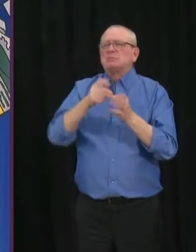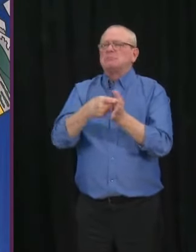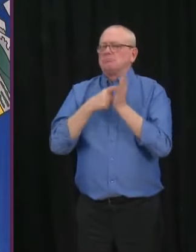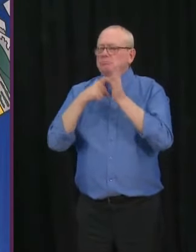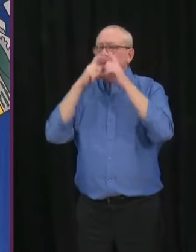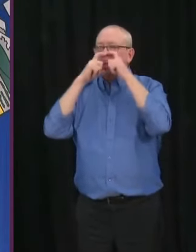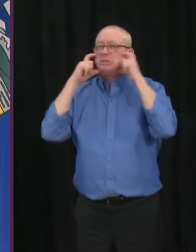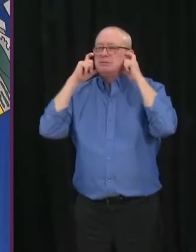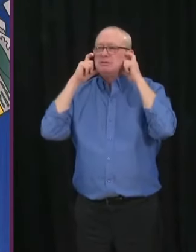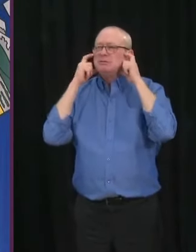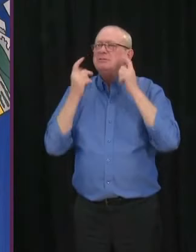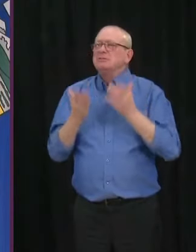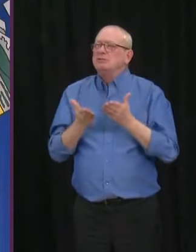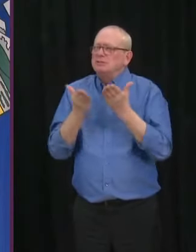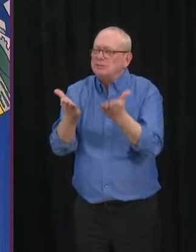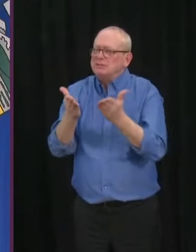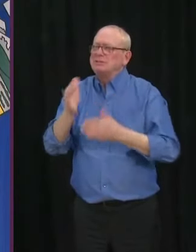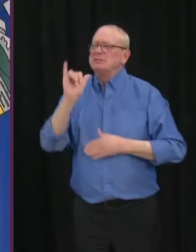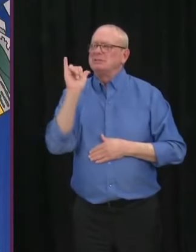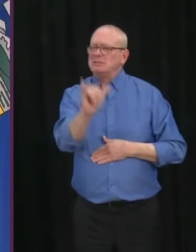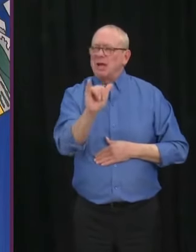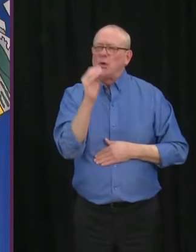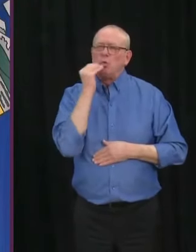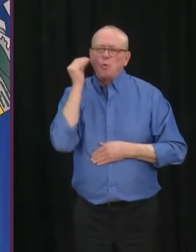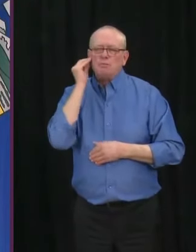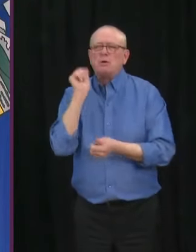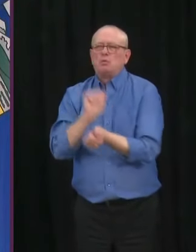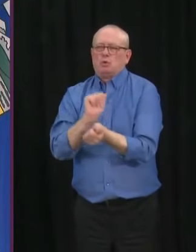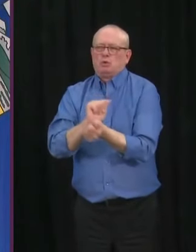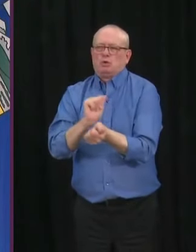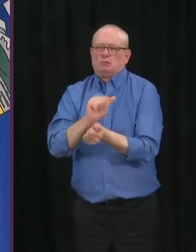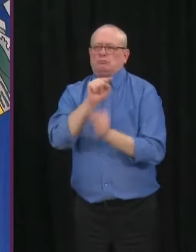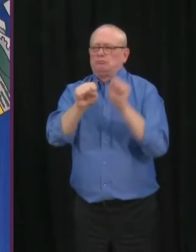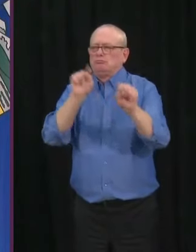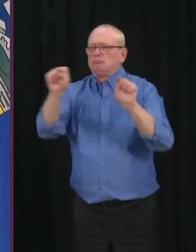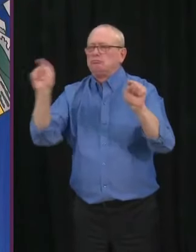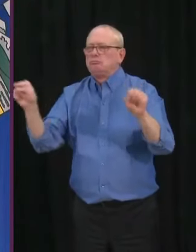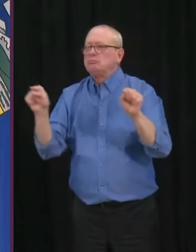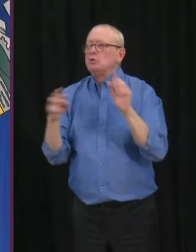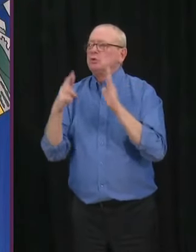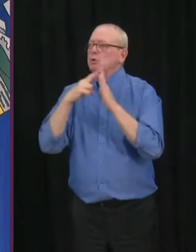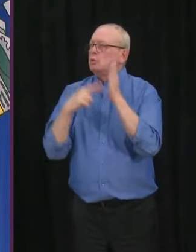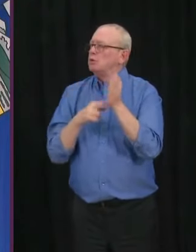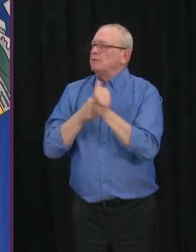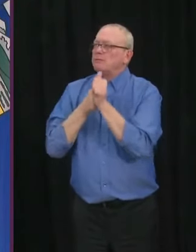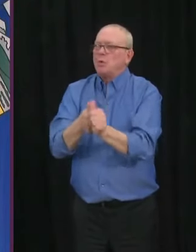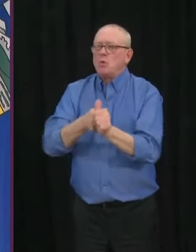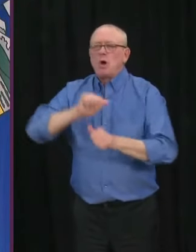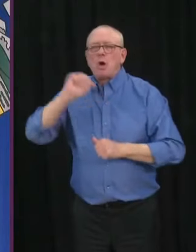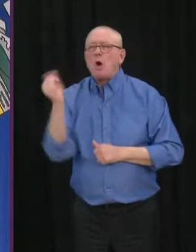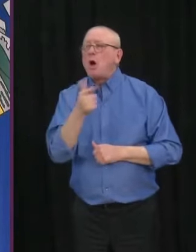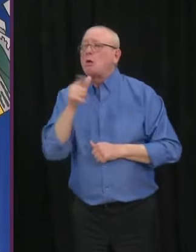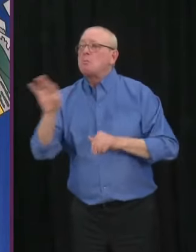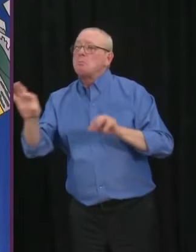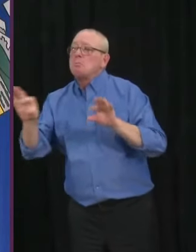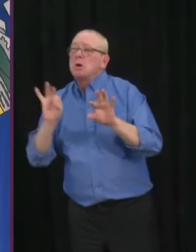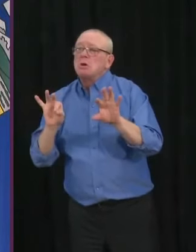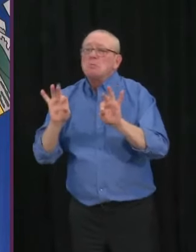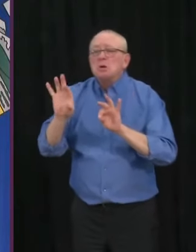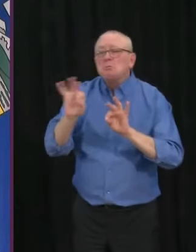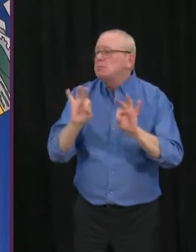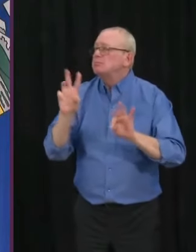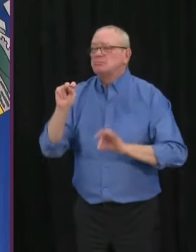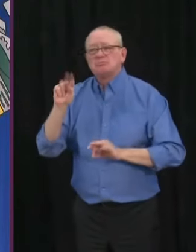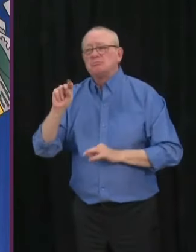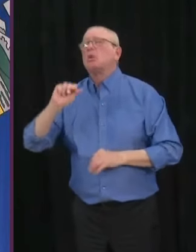bend the rules to fit you. They're not designed to be flexible. By now, we have all seen how far a single case can go to